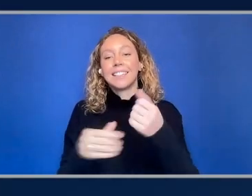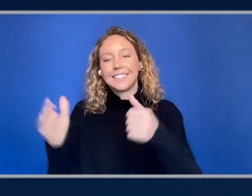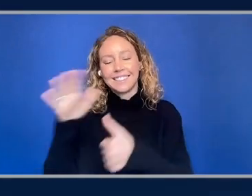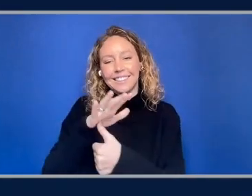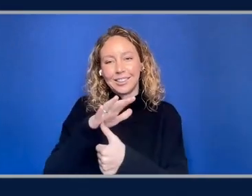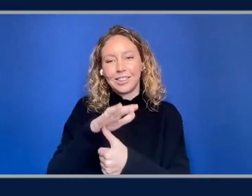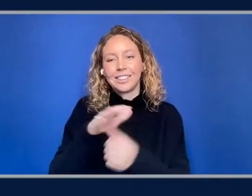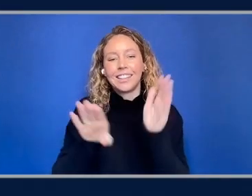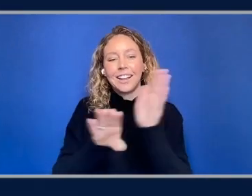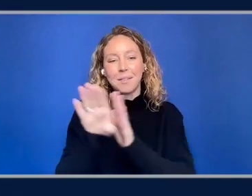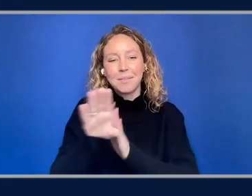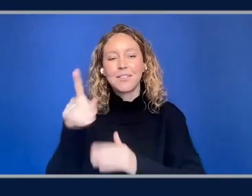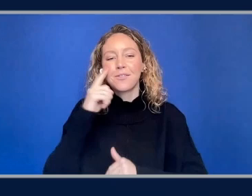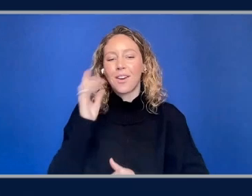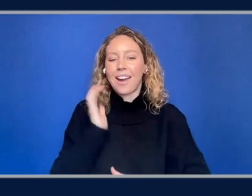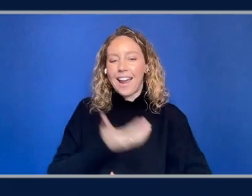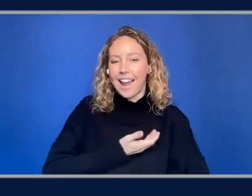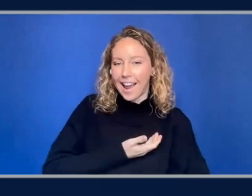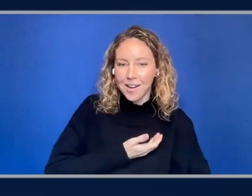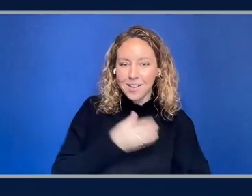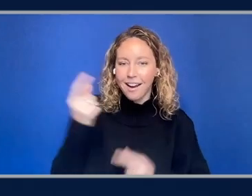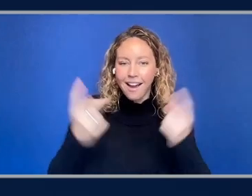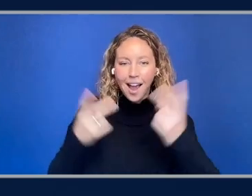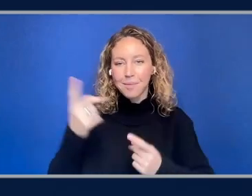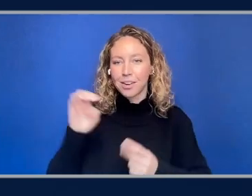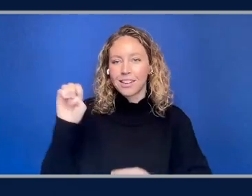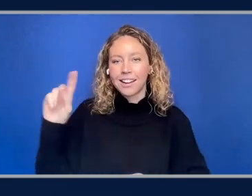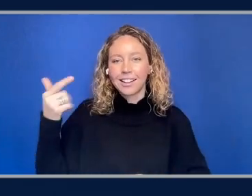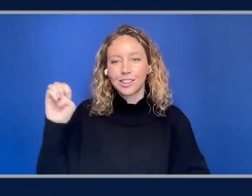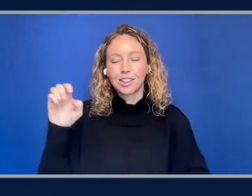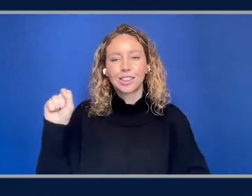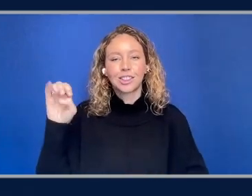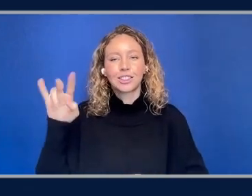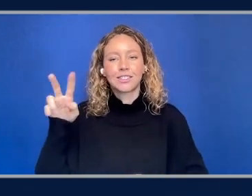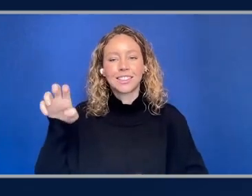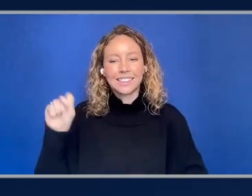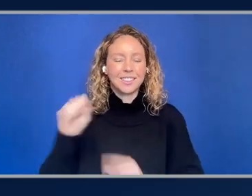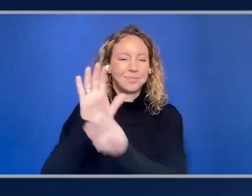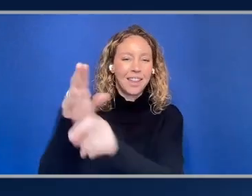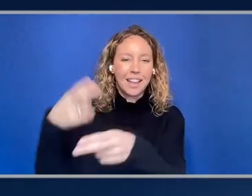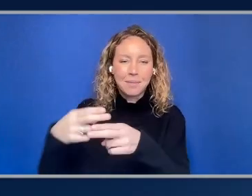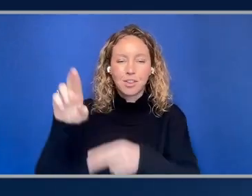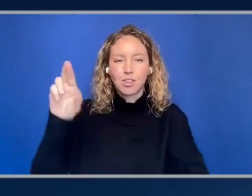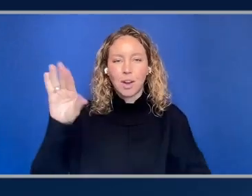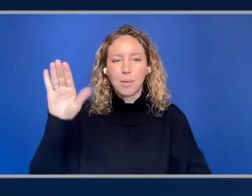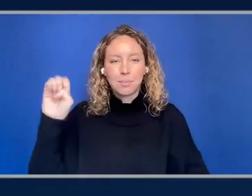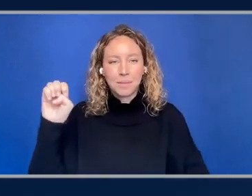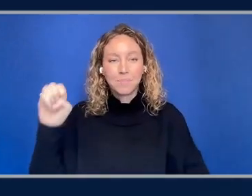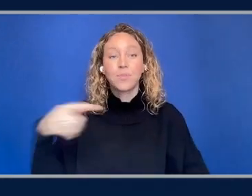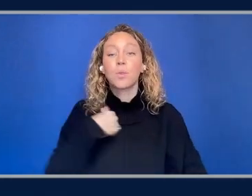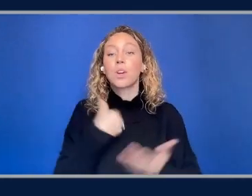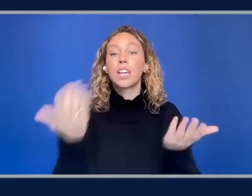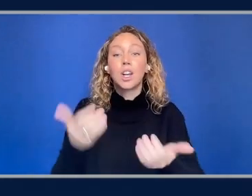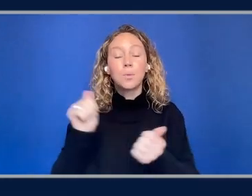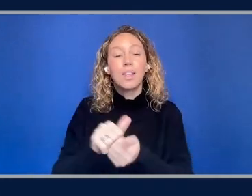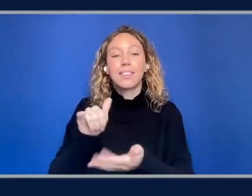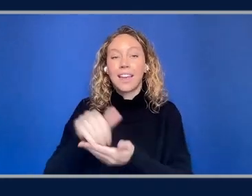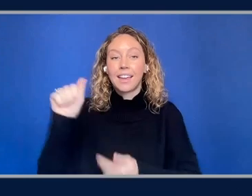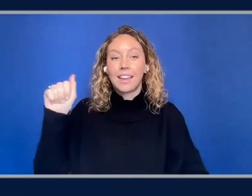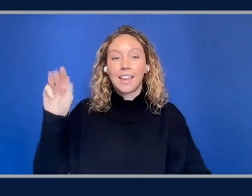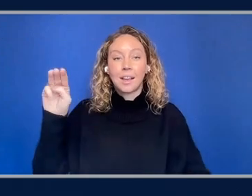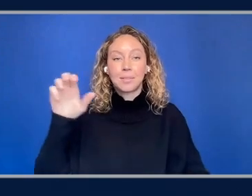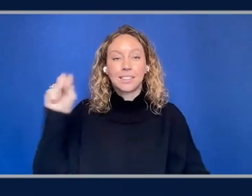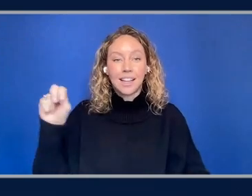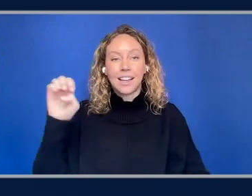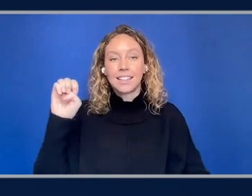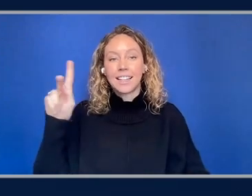hybrid and edge services and it's a perfect segue. We just talked about hybrid nodes with EKS. We're staying in the Amazon EKS domain. I'm going to talk to